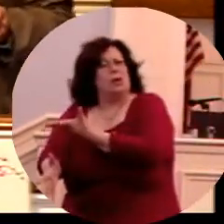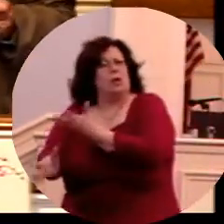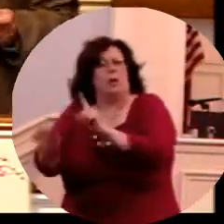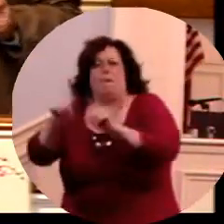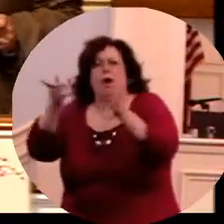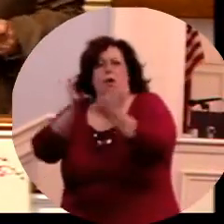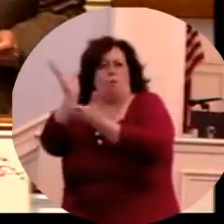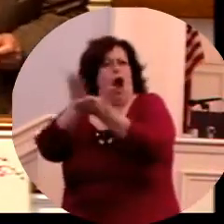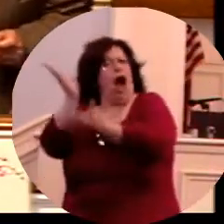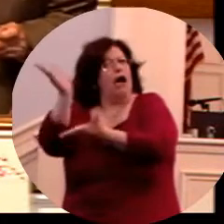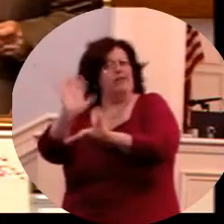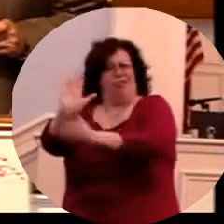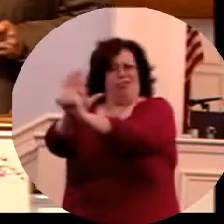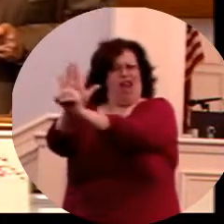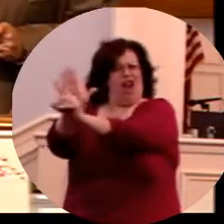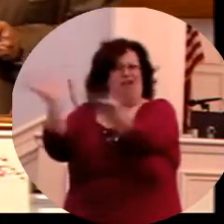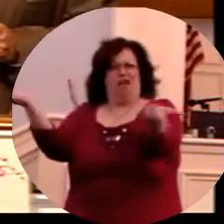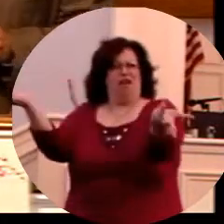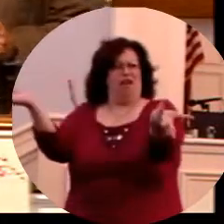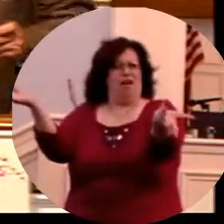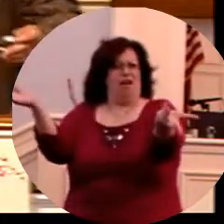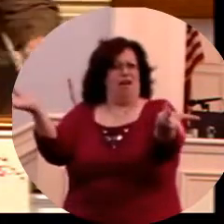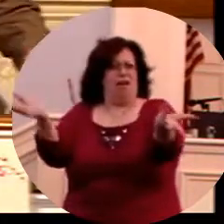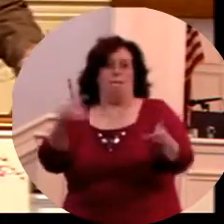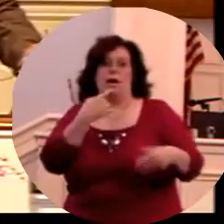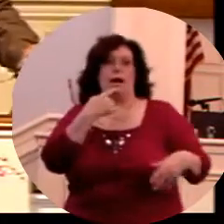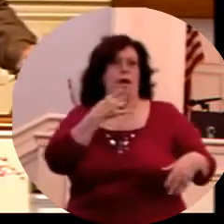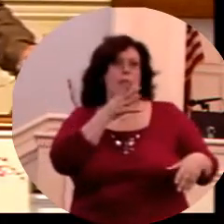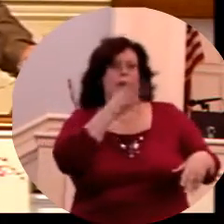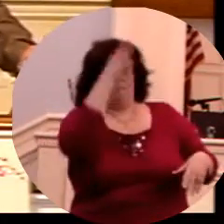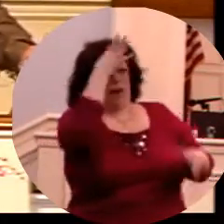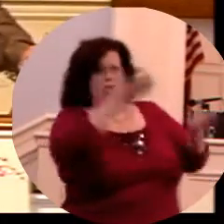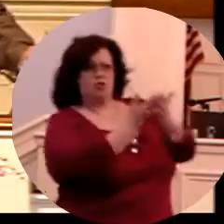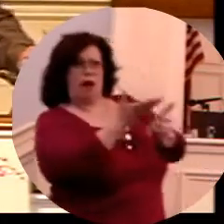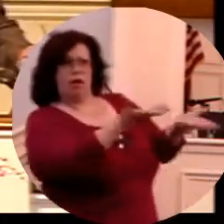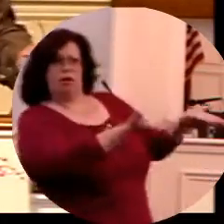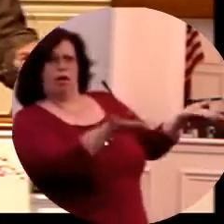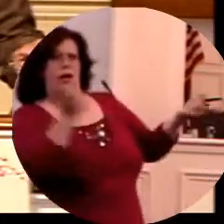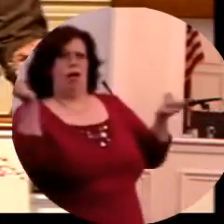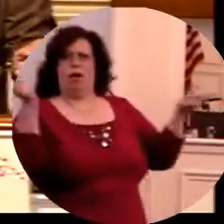the rights of the mother? What about the rights of the mother?